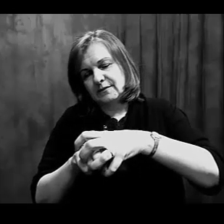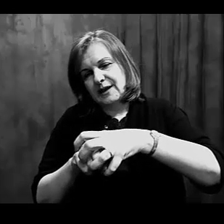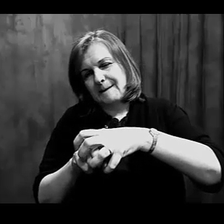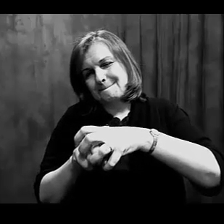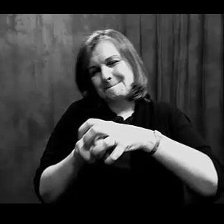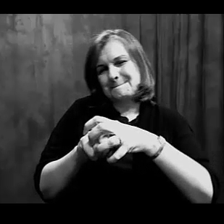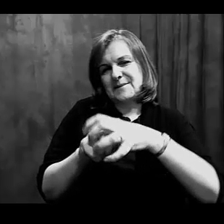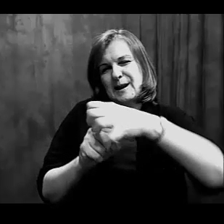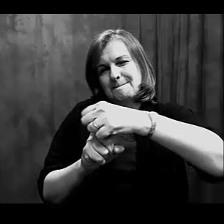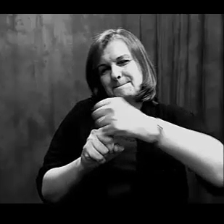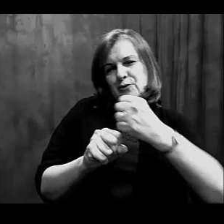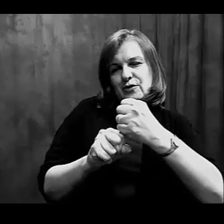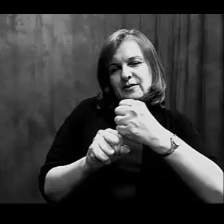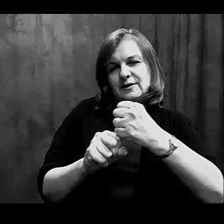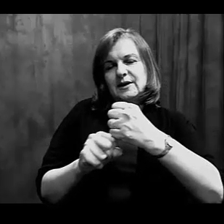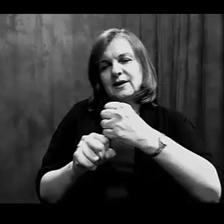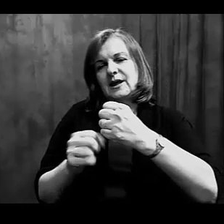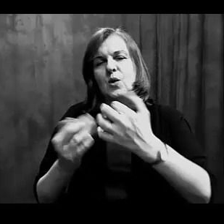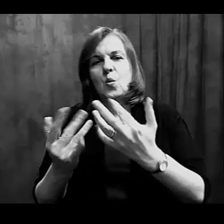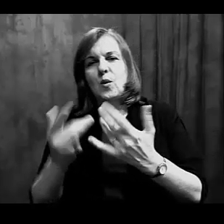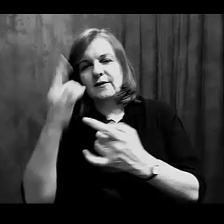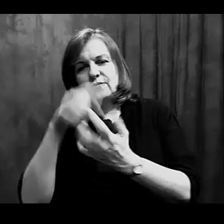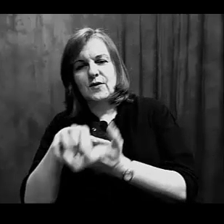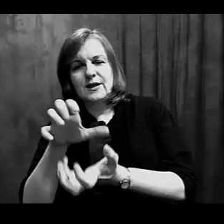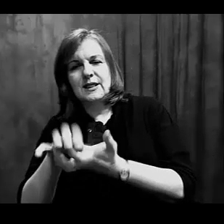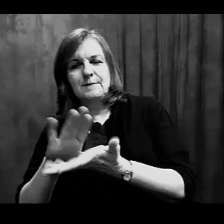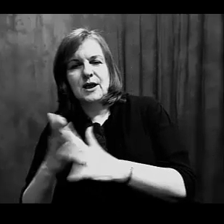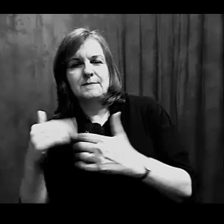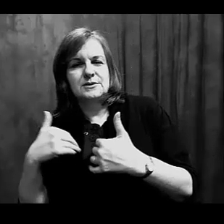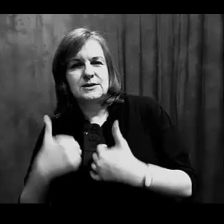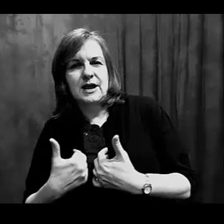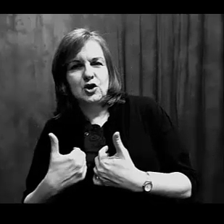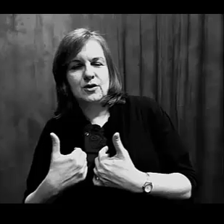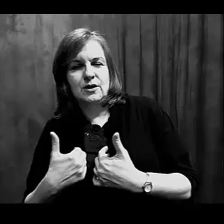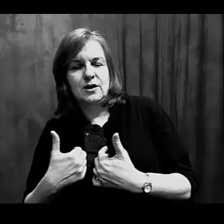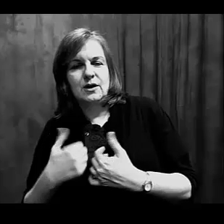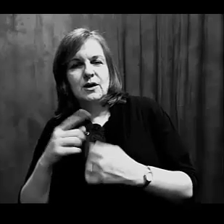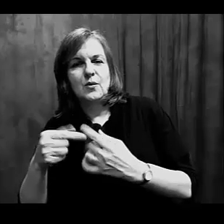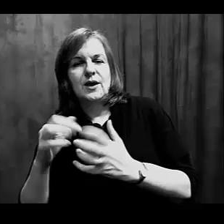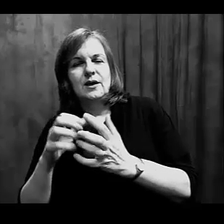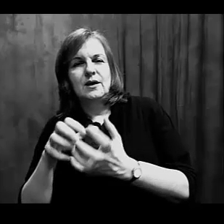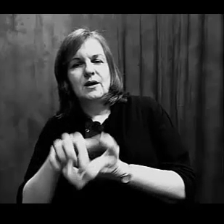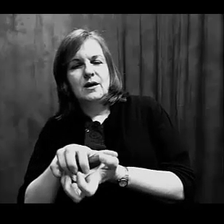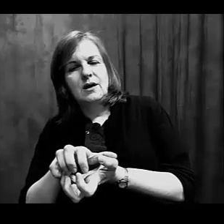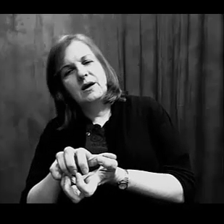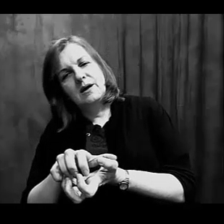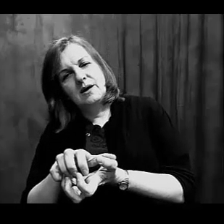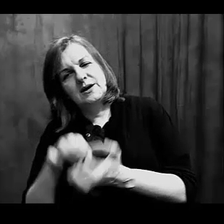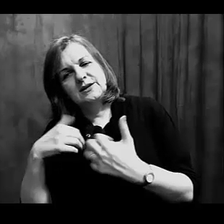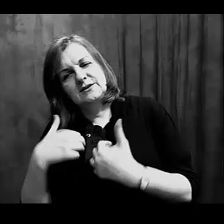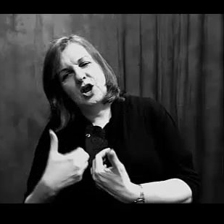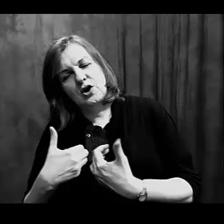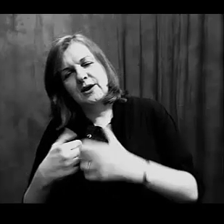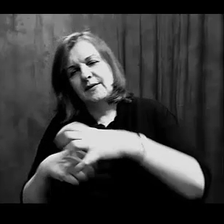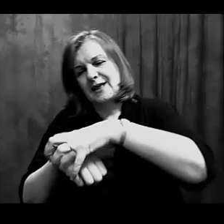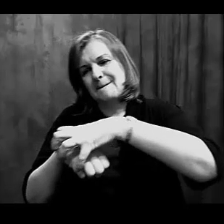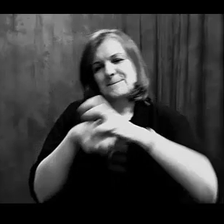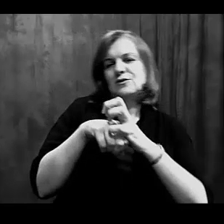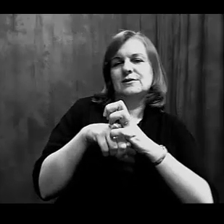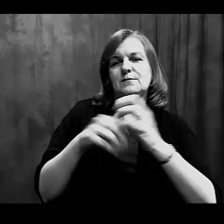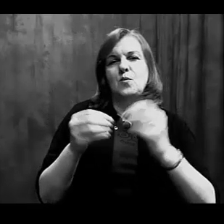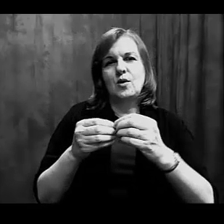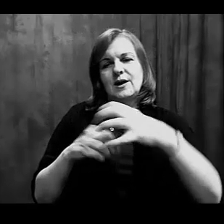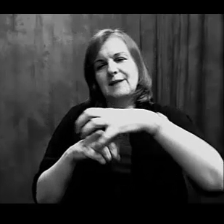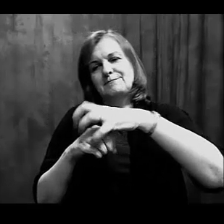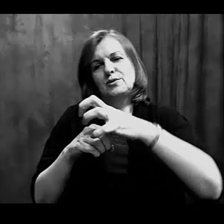it, and essentially wait for the clam to get tired. When the clam gets a little tired, the starfish will pull a little bit